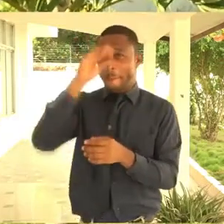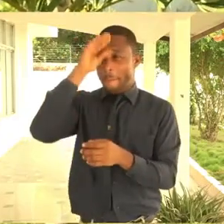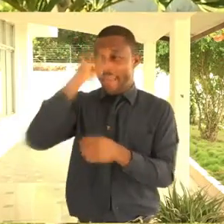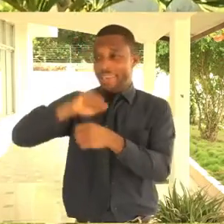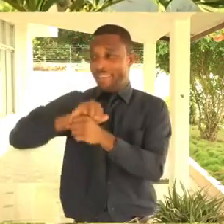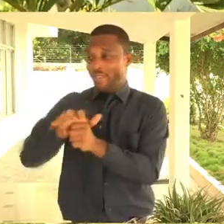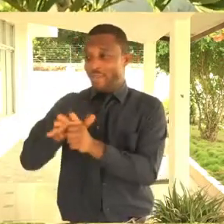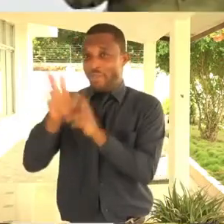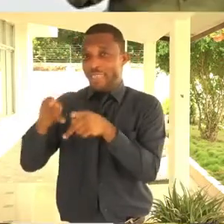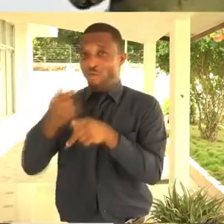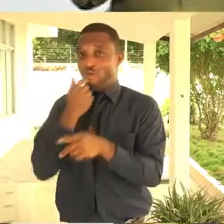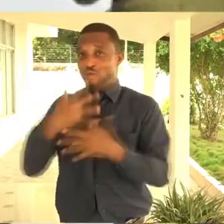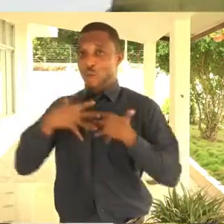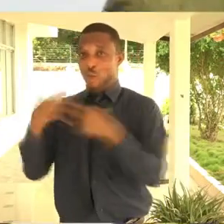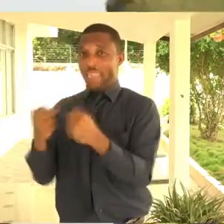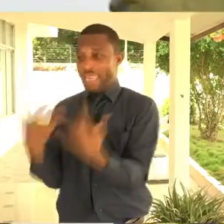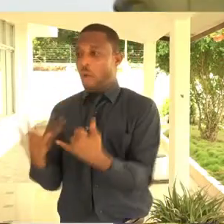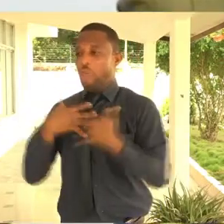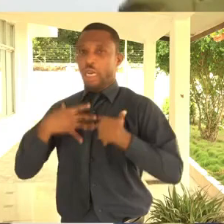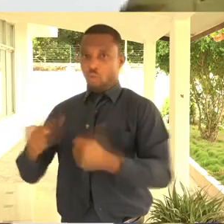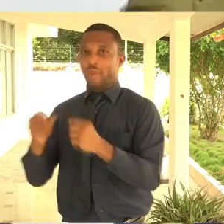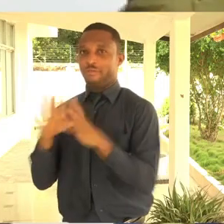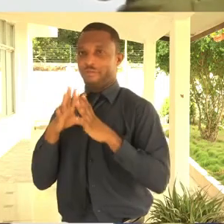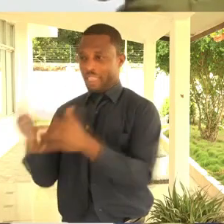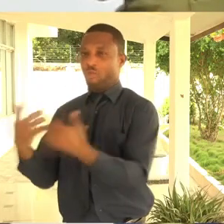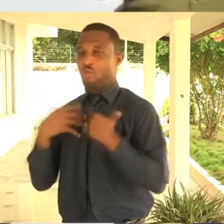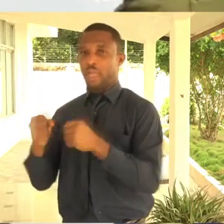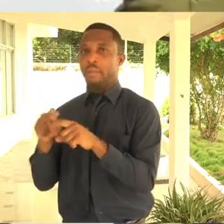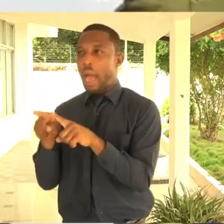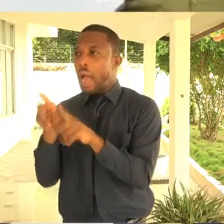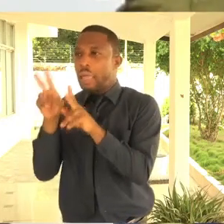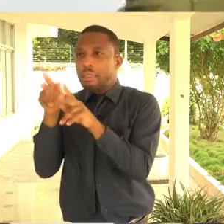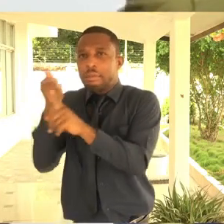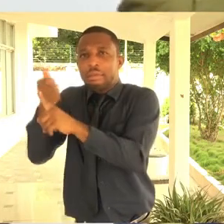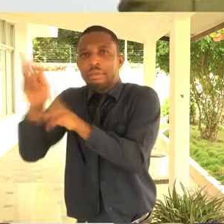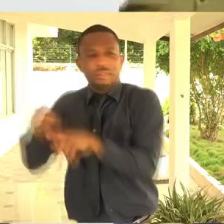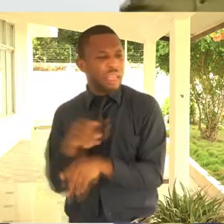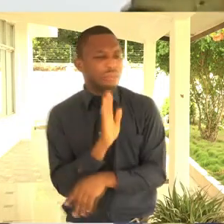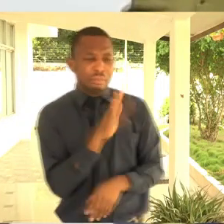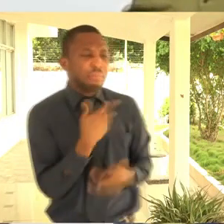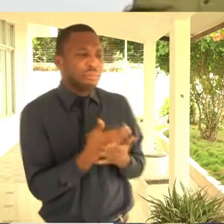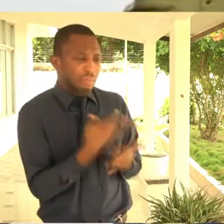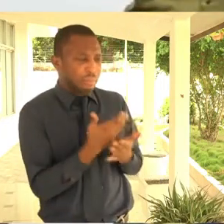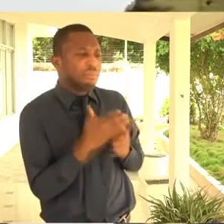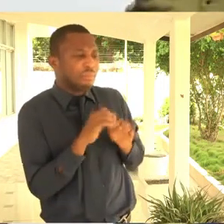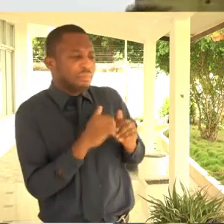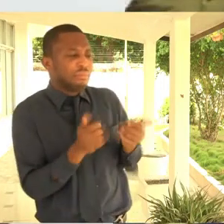go a step away. You know, I was very, very close that day. But I didn't feel that fear. If it's gone there in his